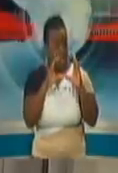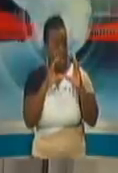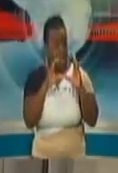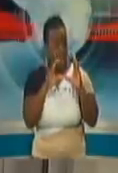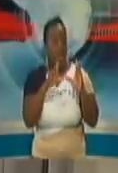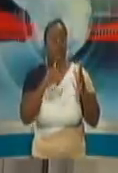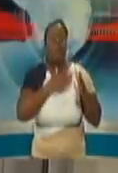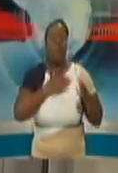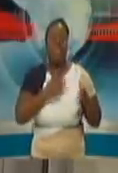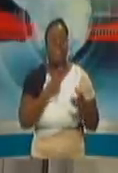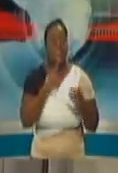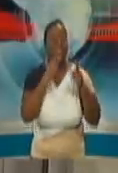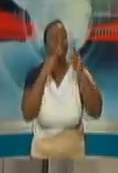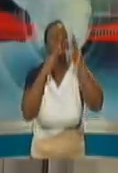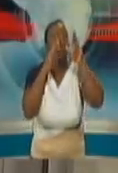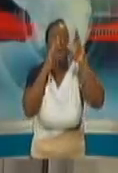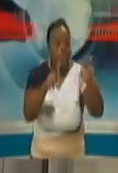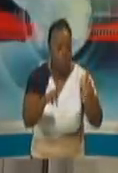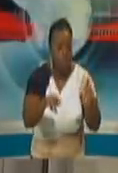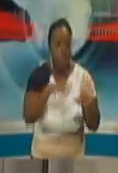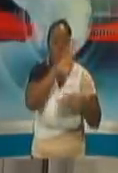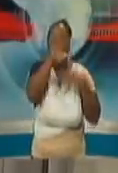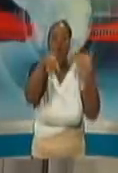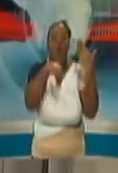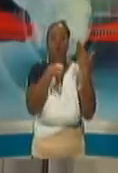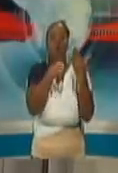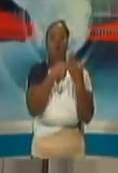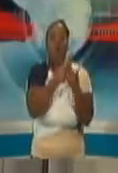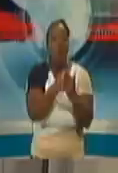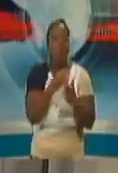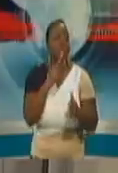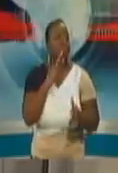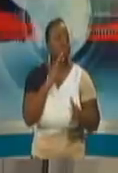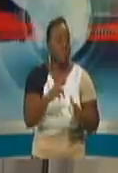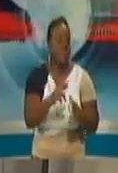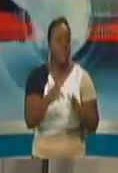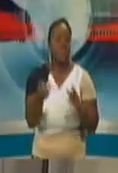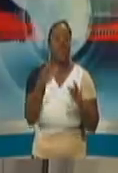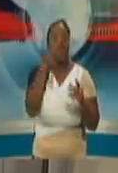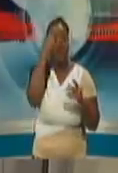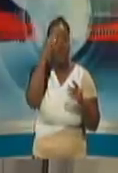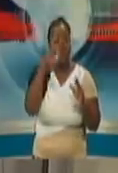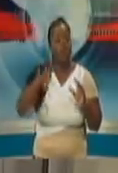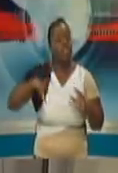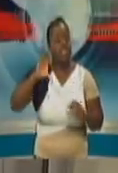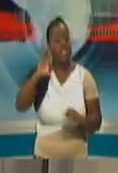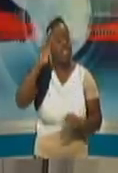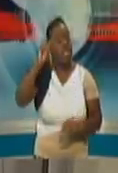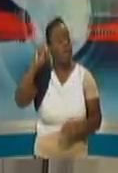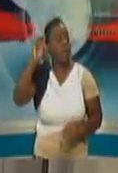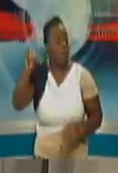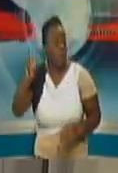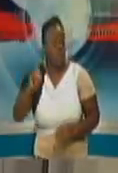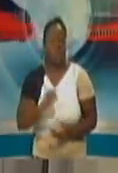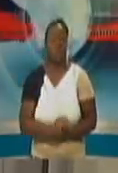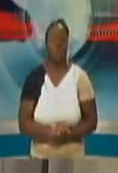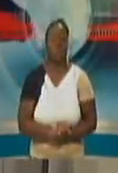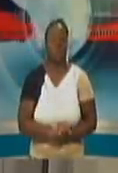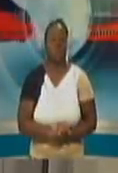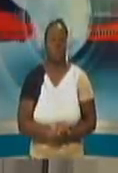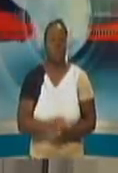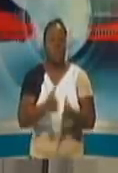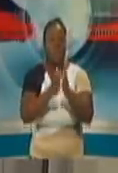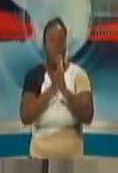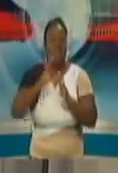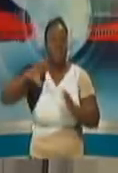results to the Chief Medical Officer. That's all we are asking to do. We are simply asking and the Chief Medical